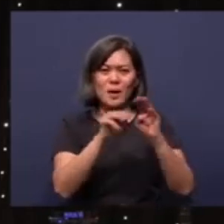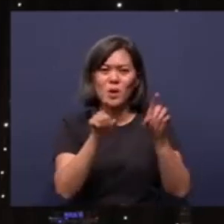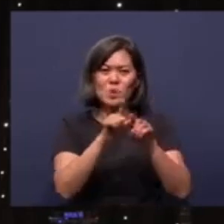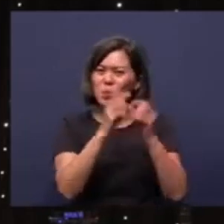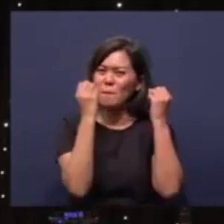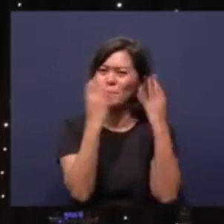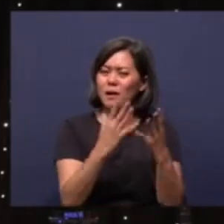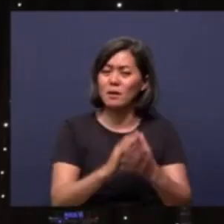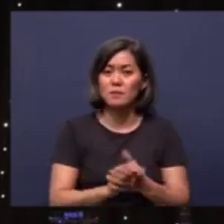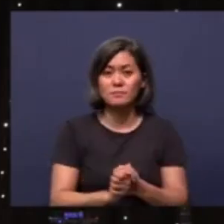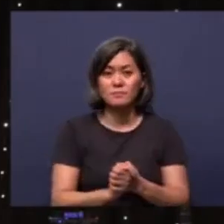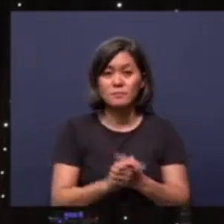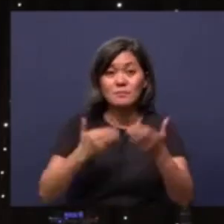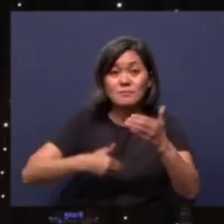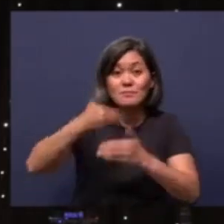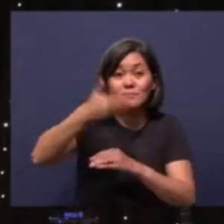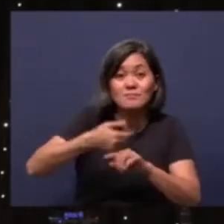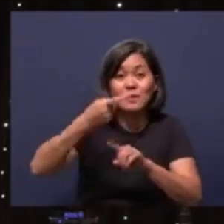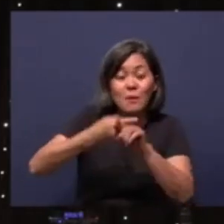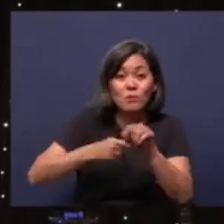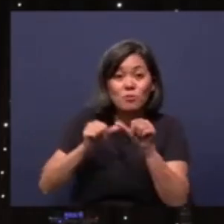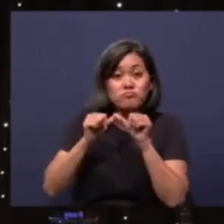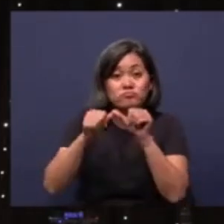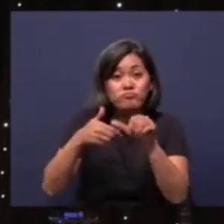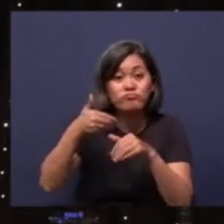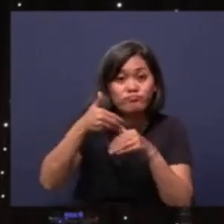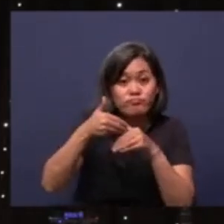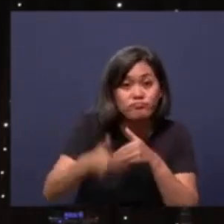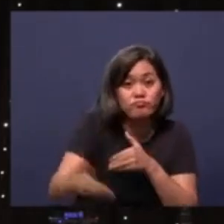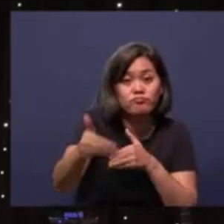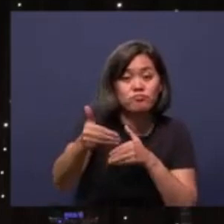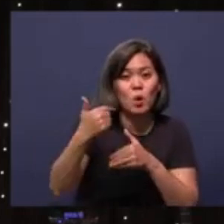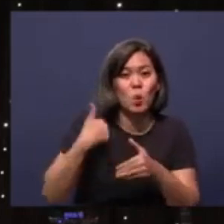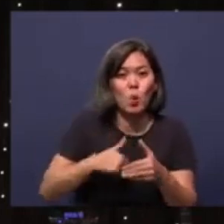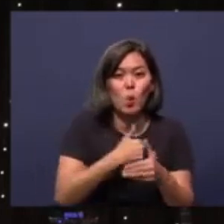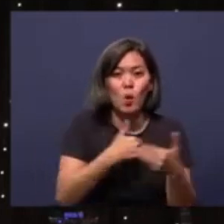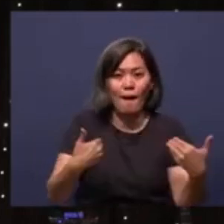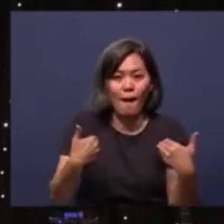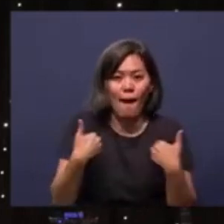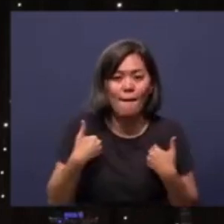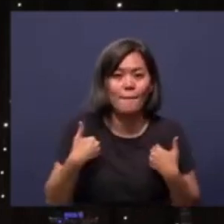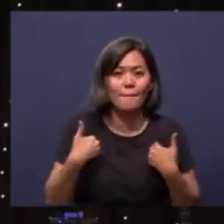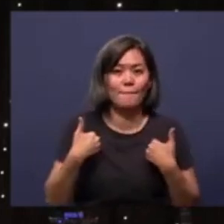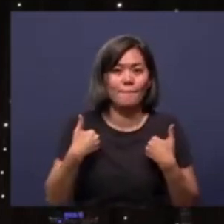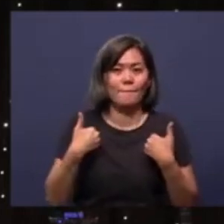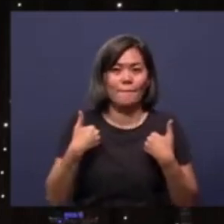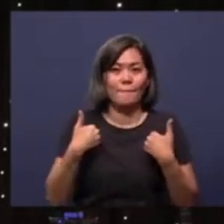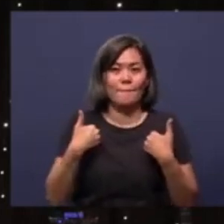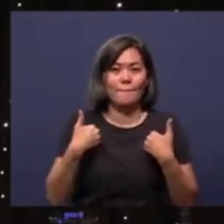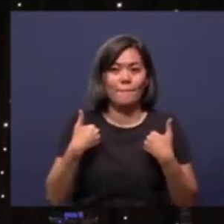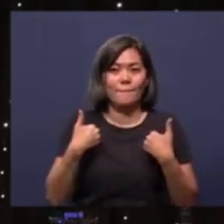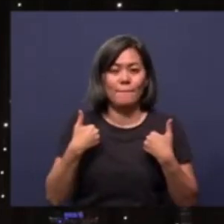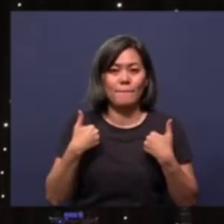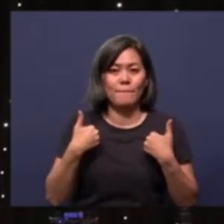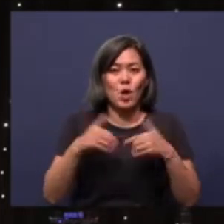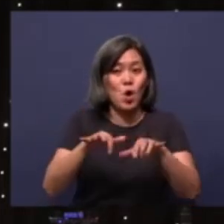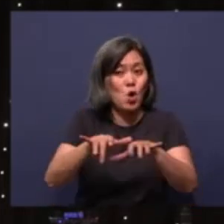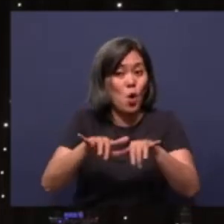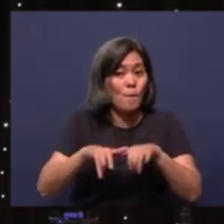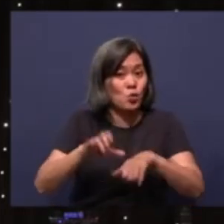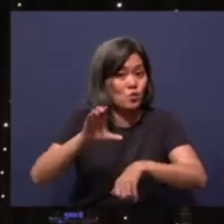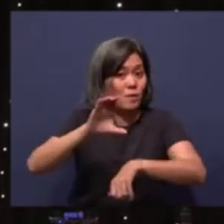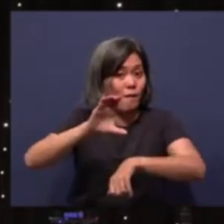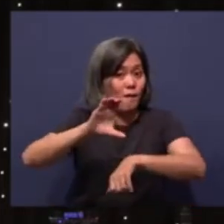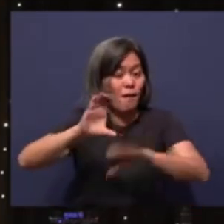next month onwards, we are having a computer class.